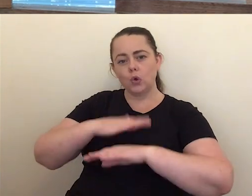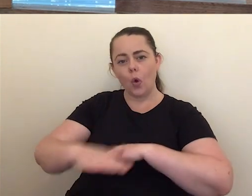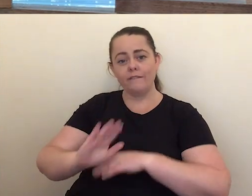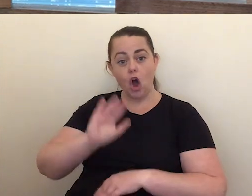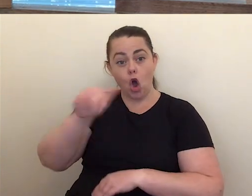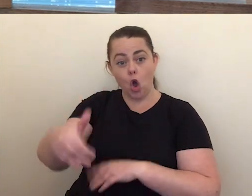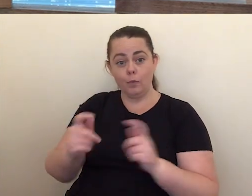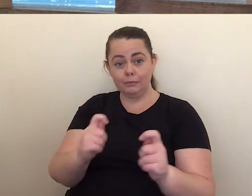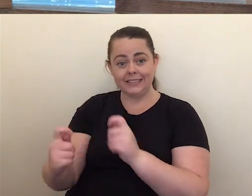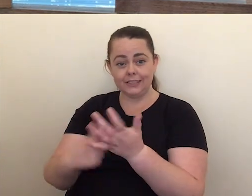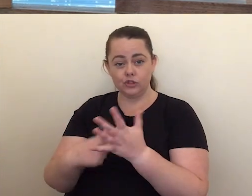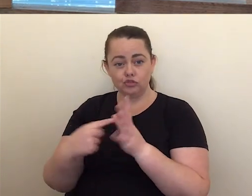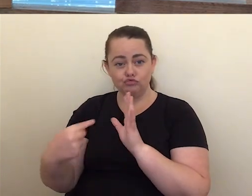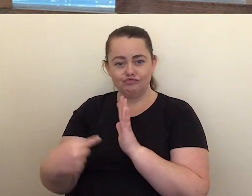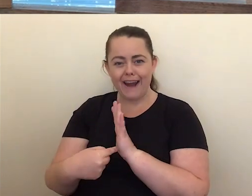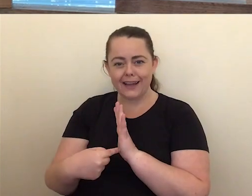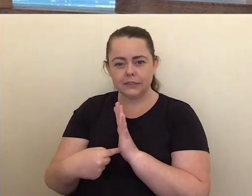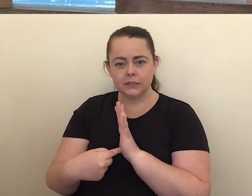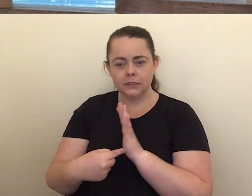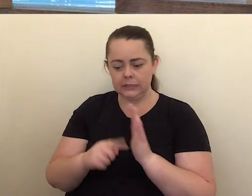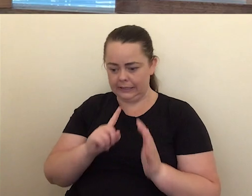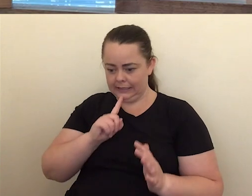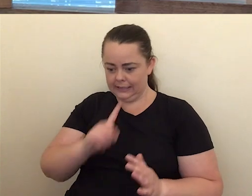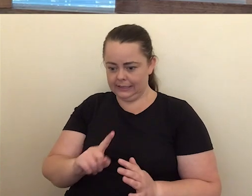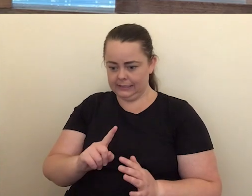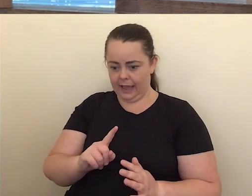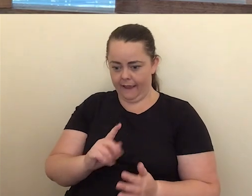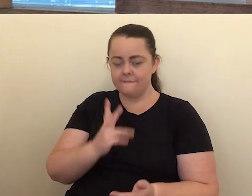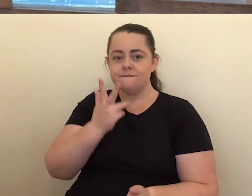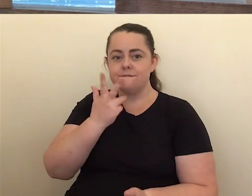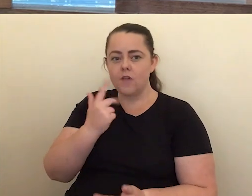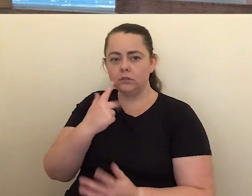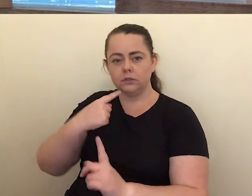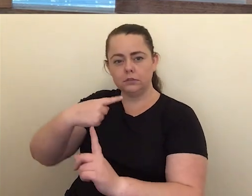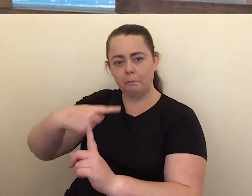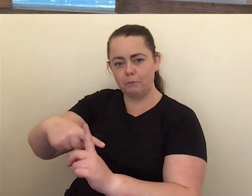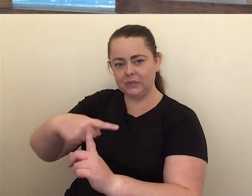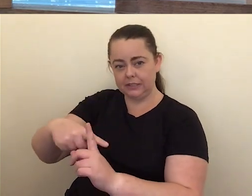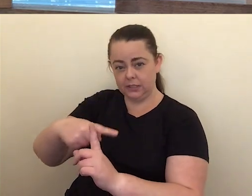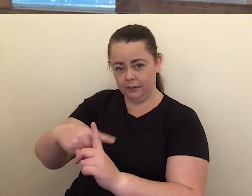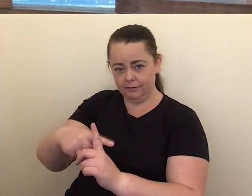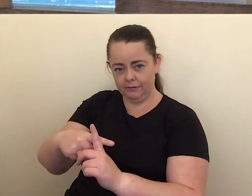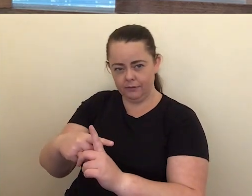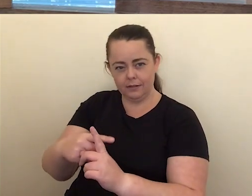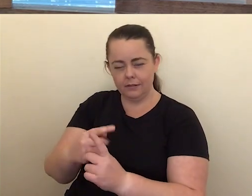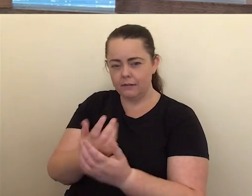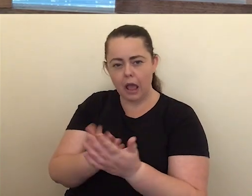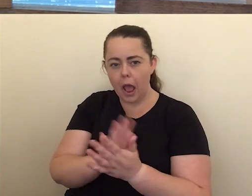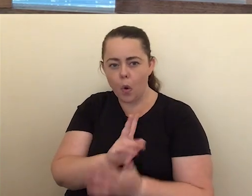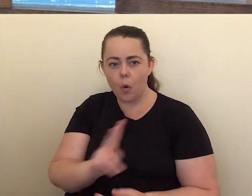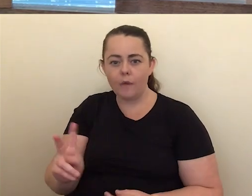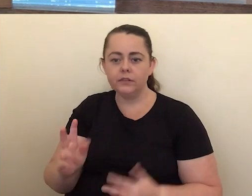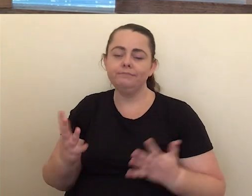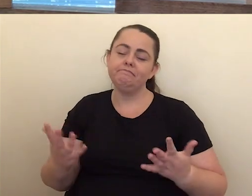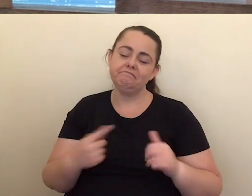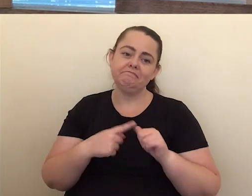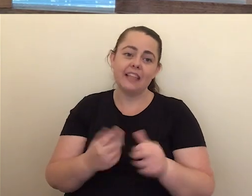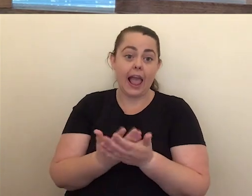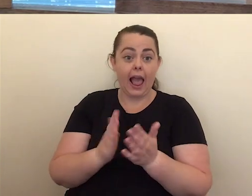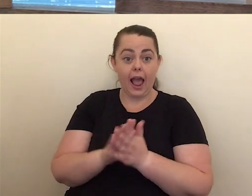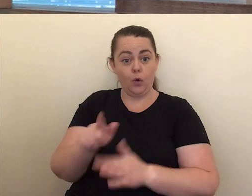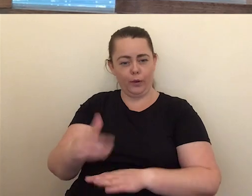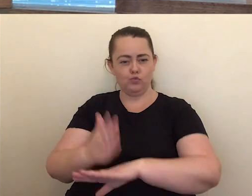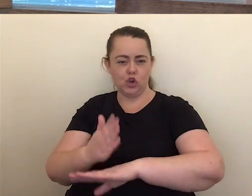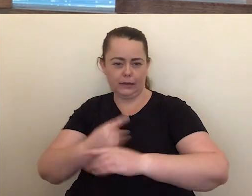results? So rapid antigen tests work by detecting the presence of specific proteins of SARS-CoV-2,